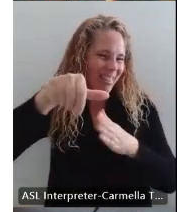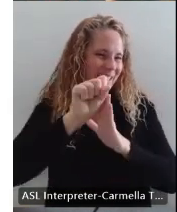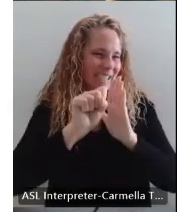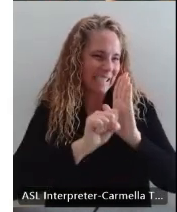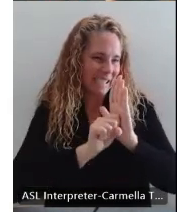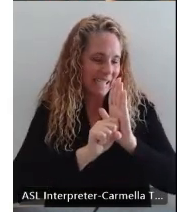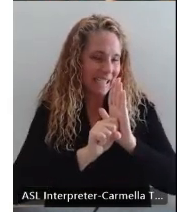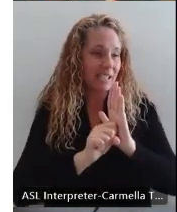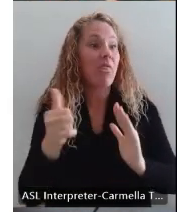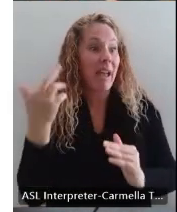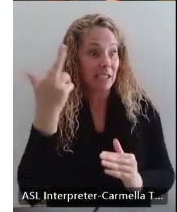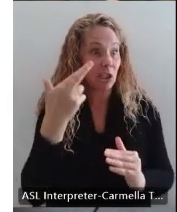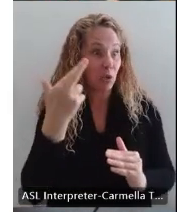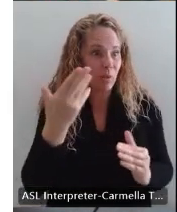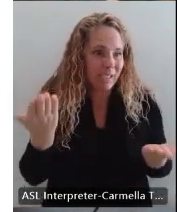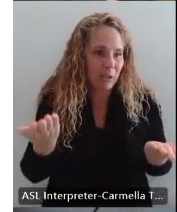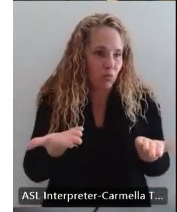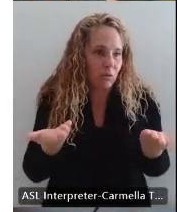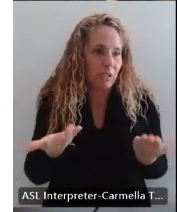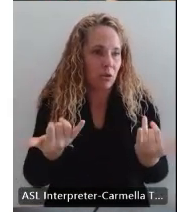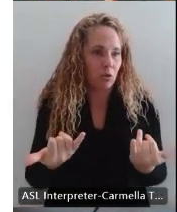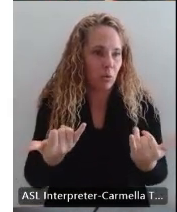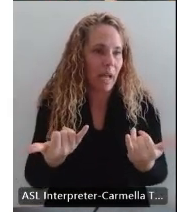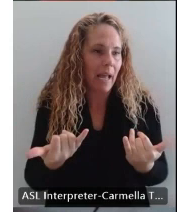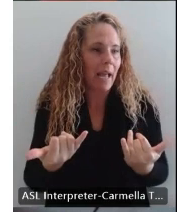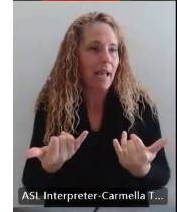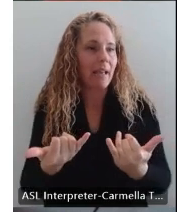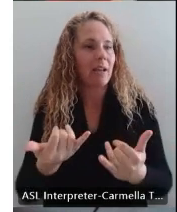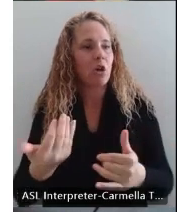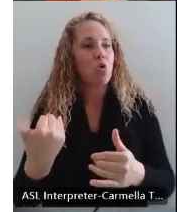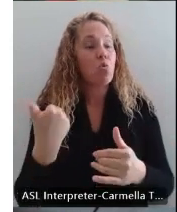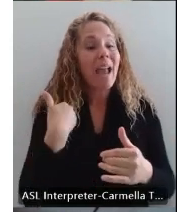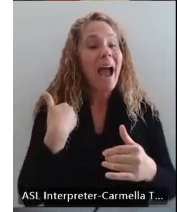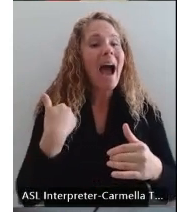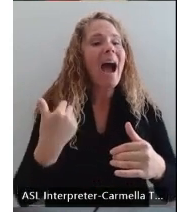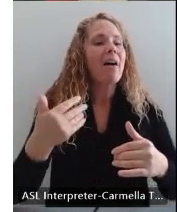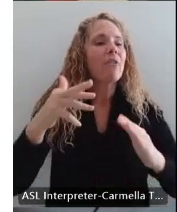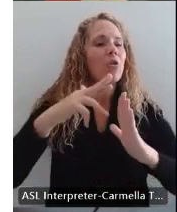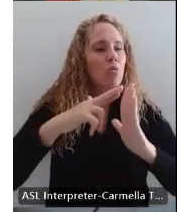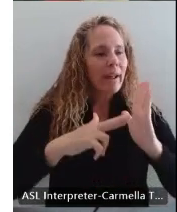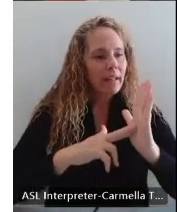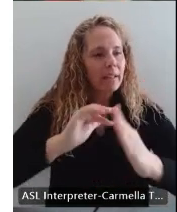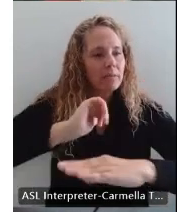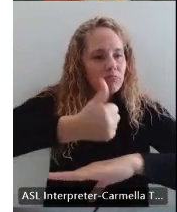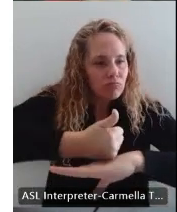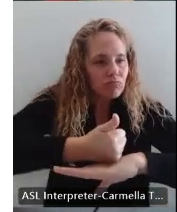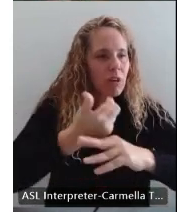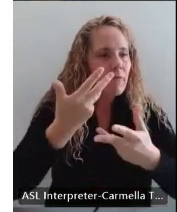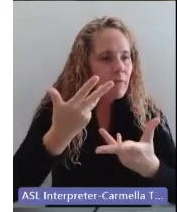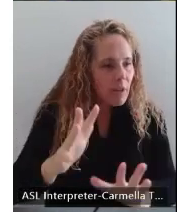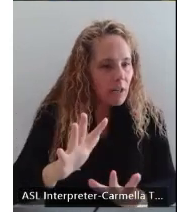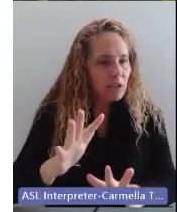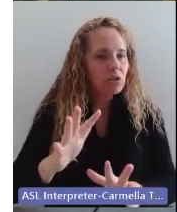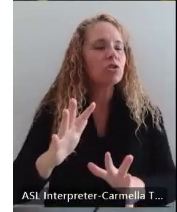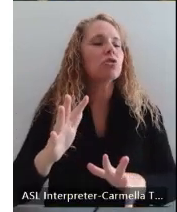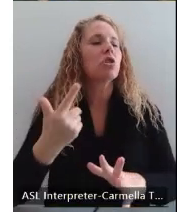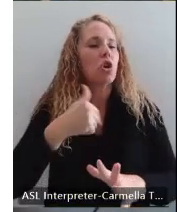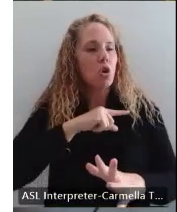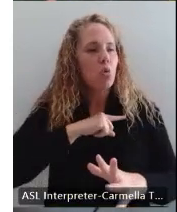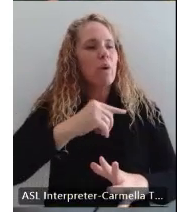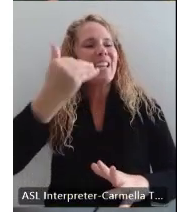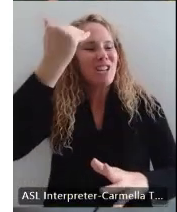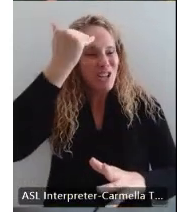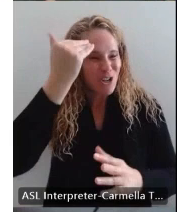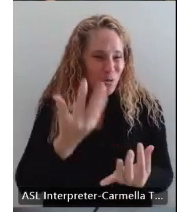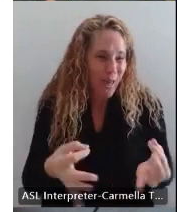So that's why we're here today. We have these regulations in place, and we knew it